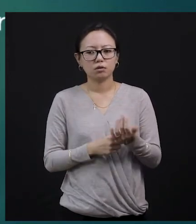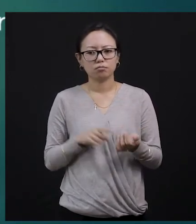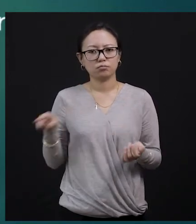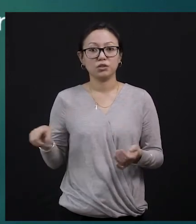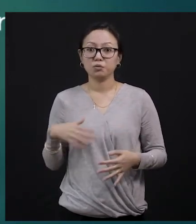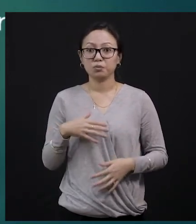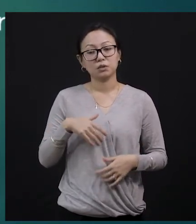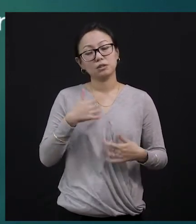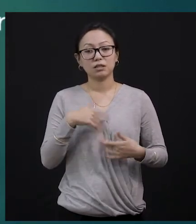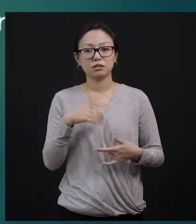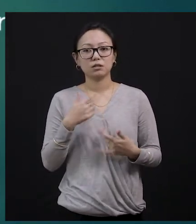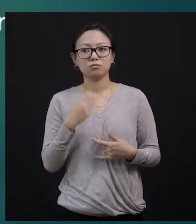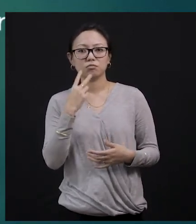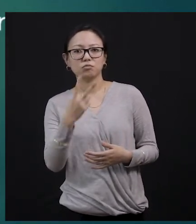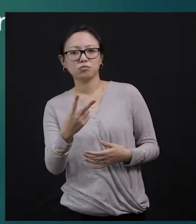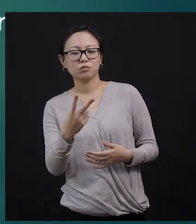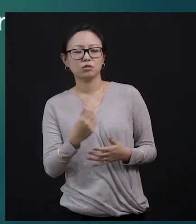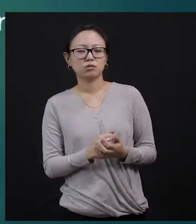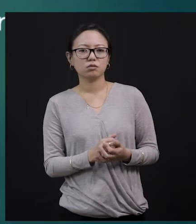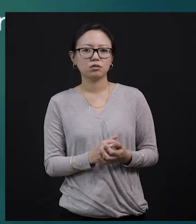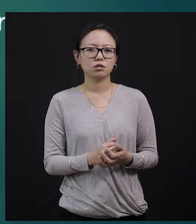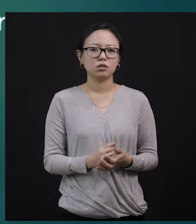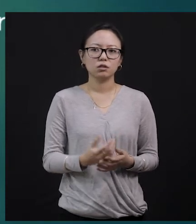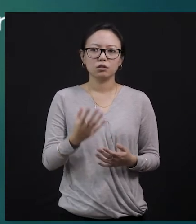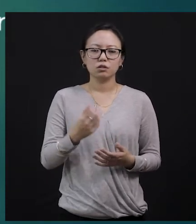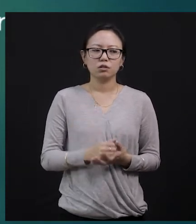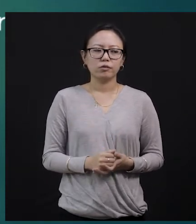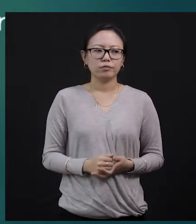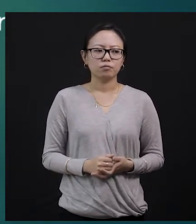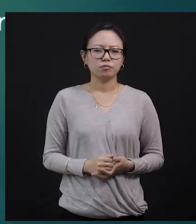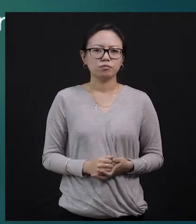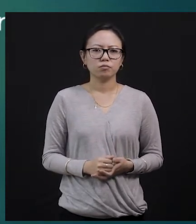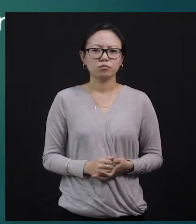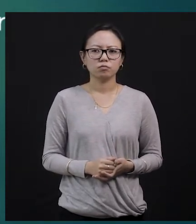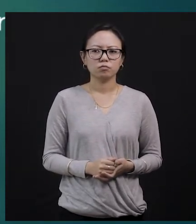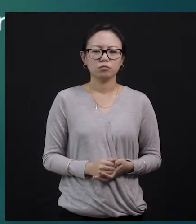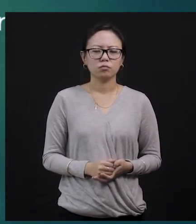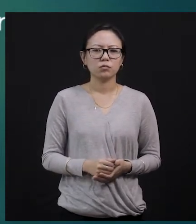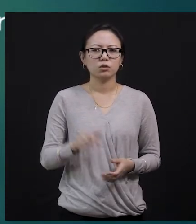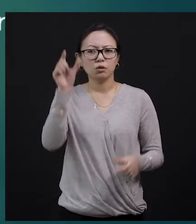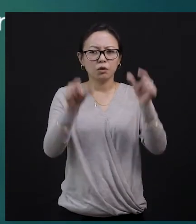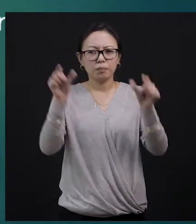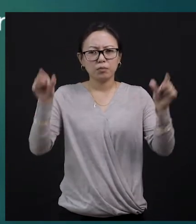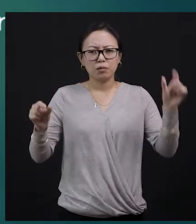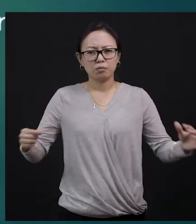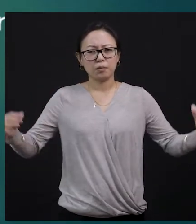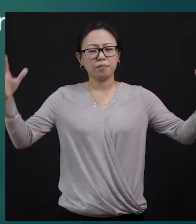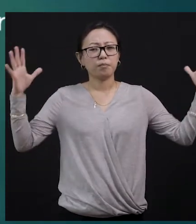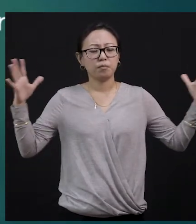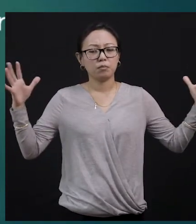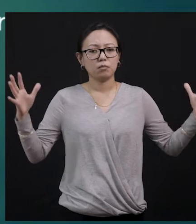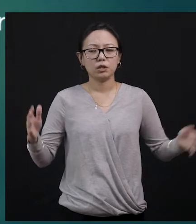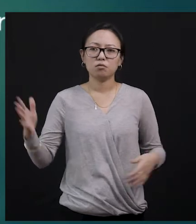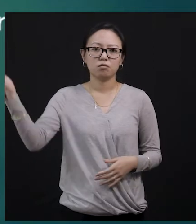happening in the threat fear, okay? It was a big crowd, a big crowd. And uncle was leading the two, the boy and Baya, okay? We